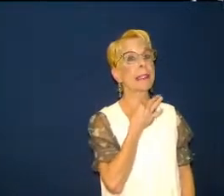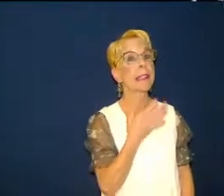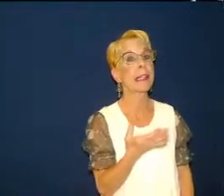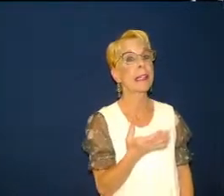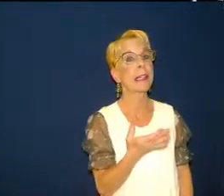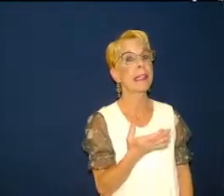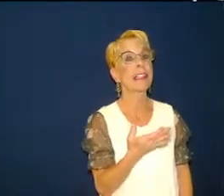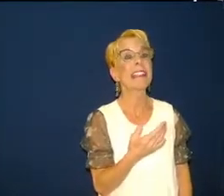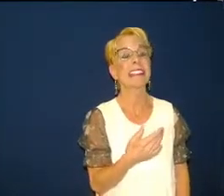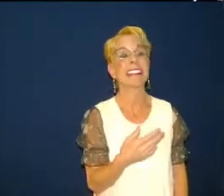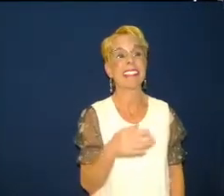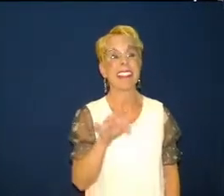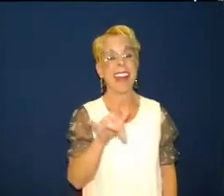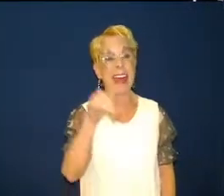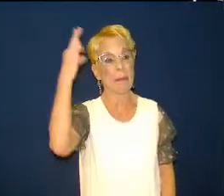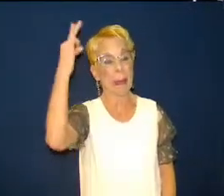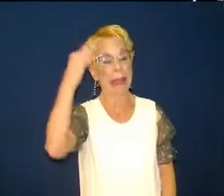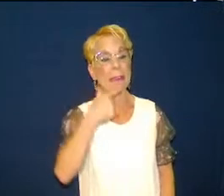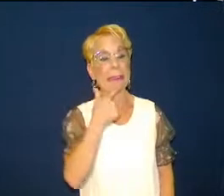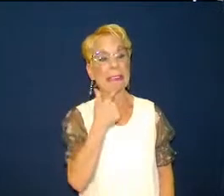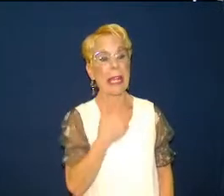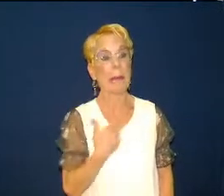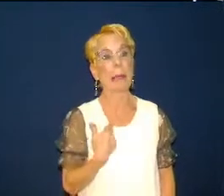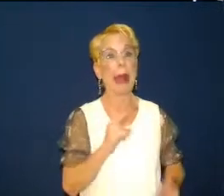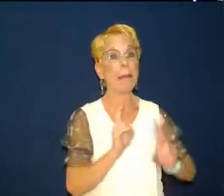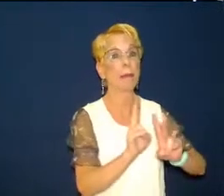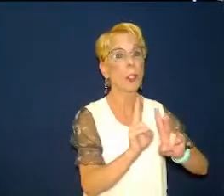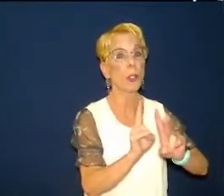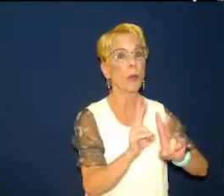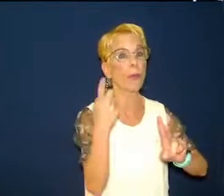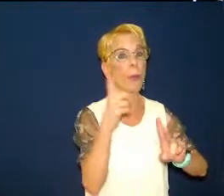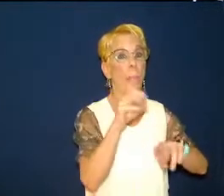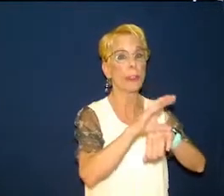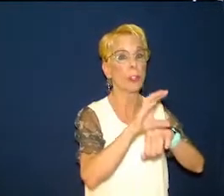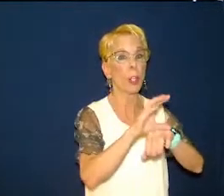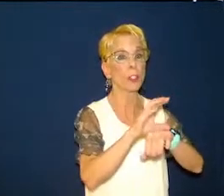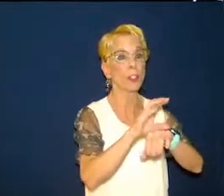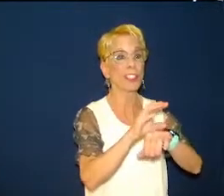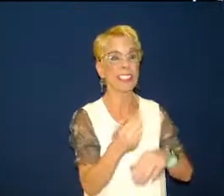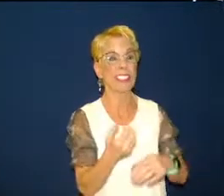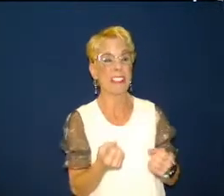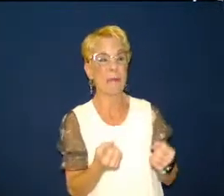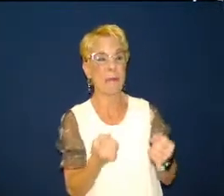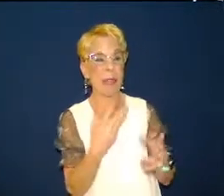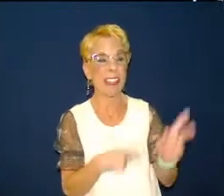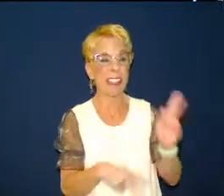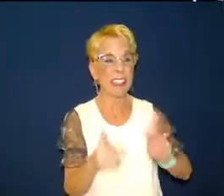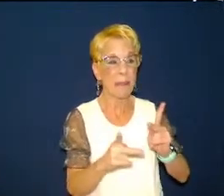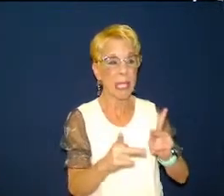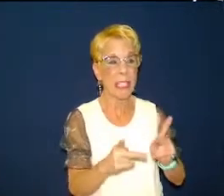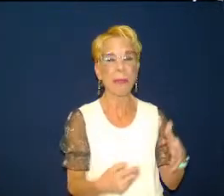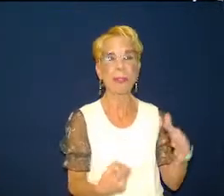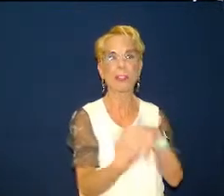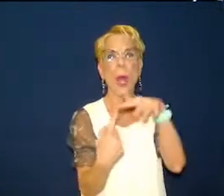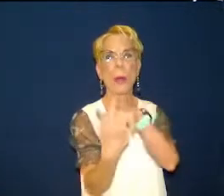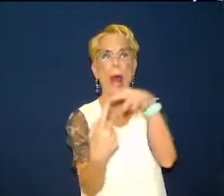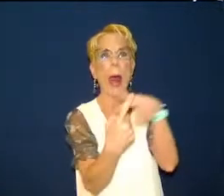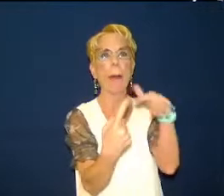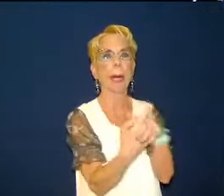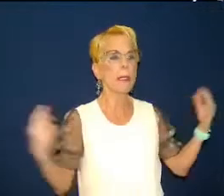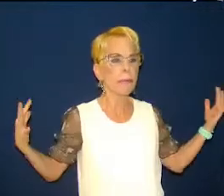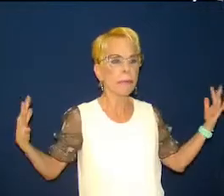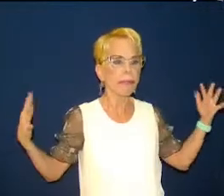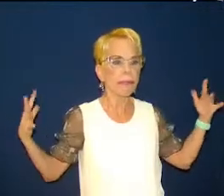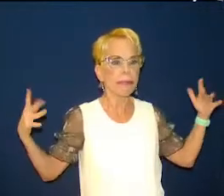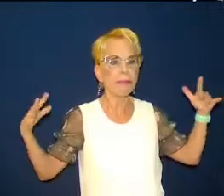funeral and um and they and so the pastor delivered this eulogy and then he opened the coffin